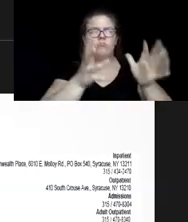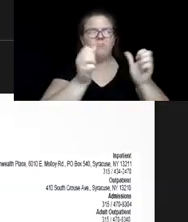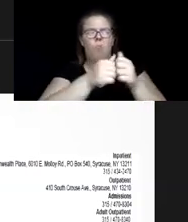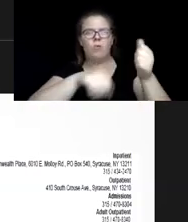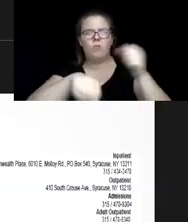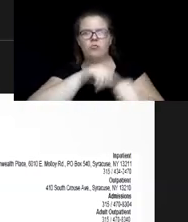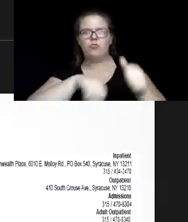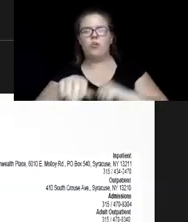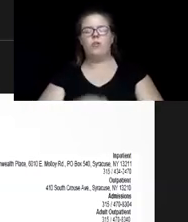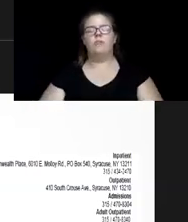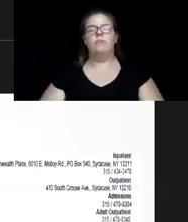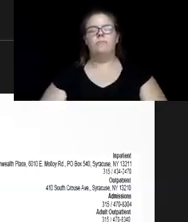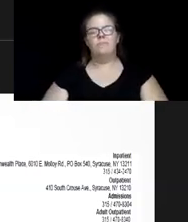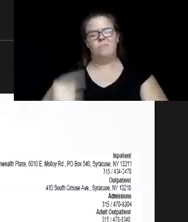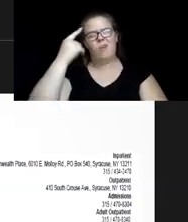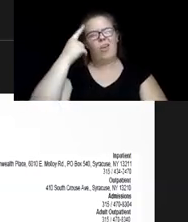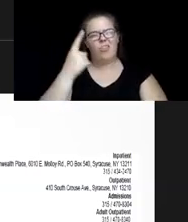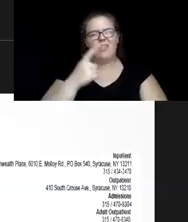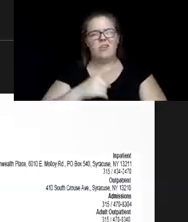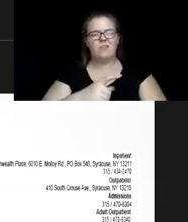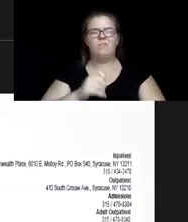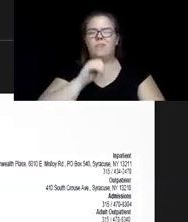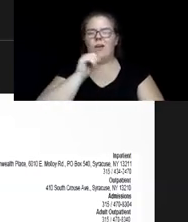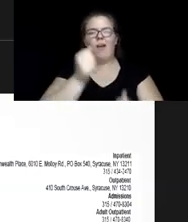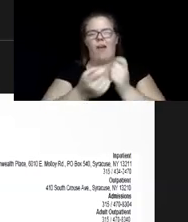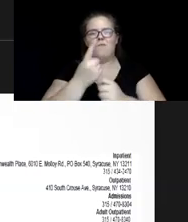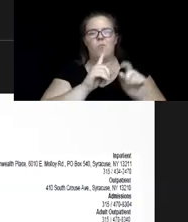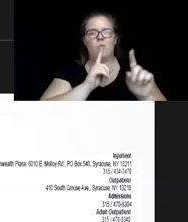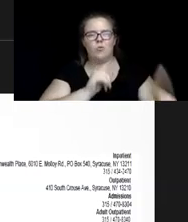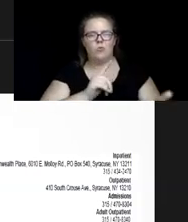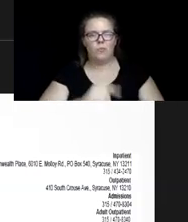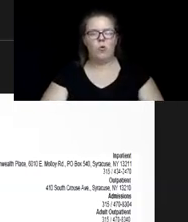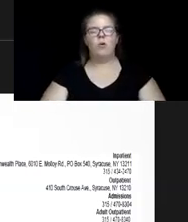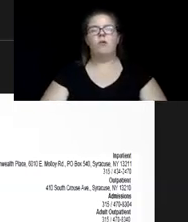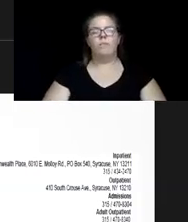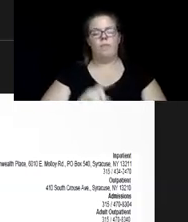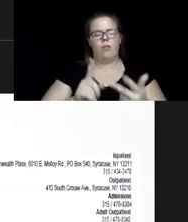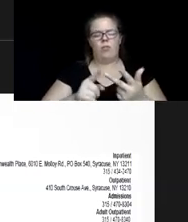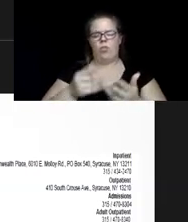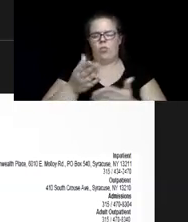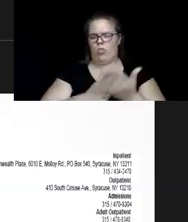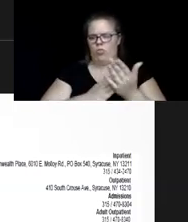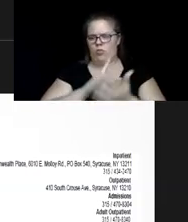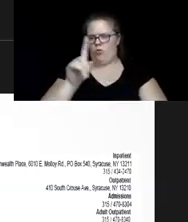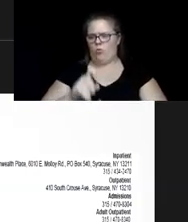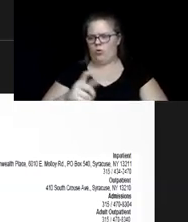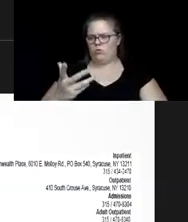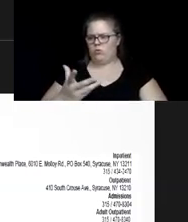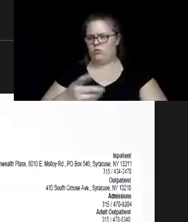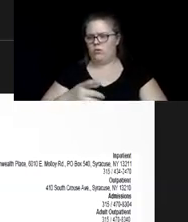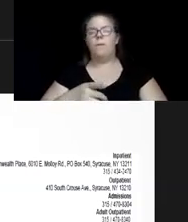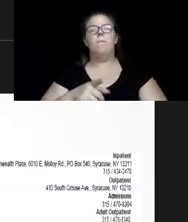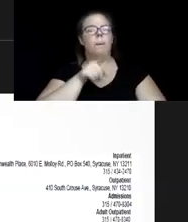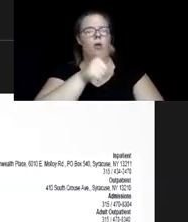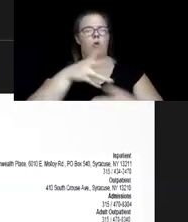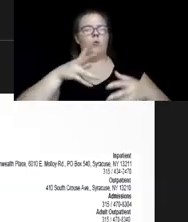But yeah, I definitely think it's underreported right now. And then the third question was, Lori, can you refresh my memory? Are you taking new